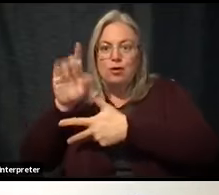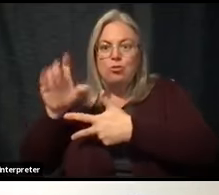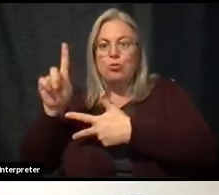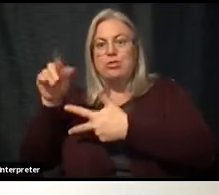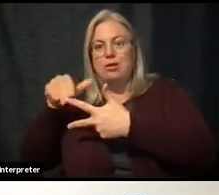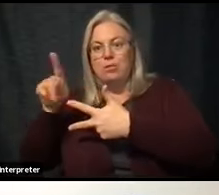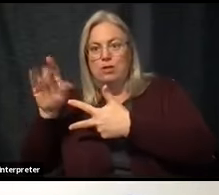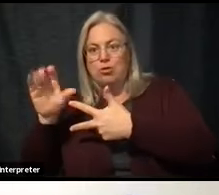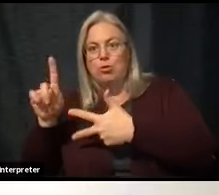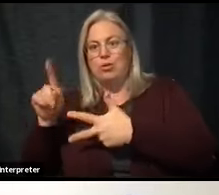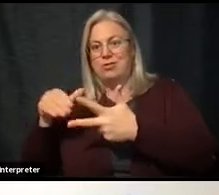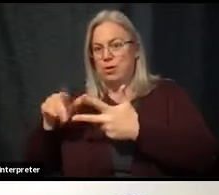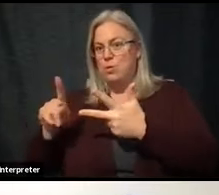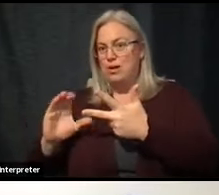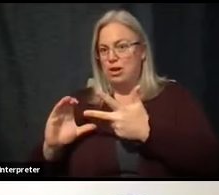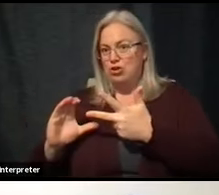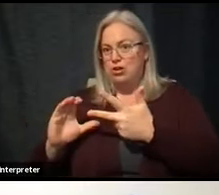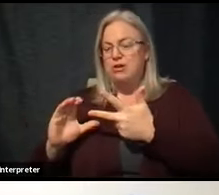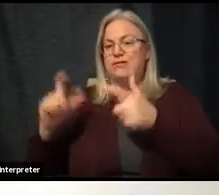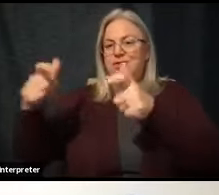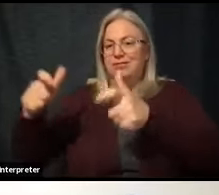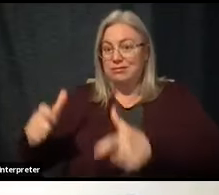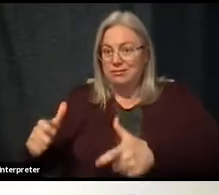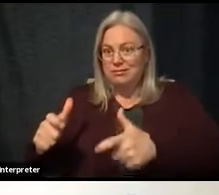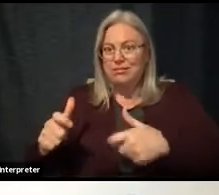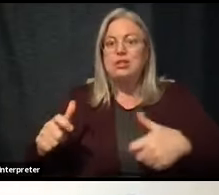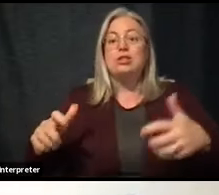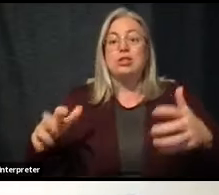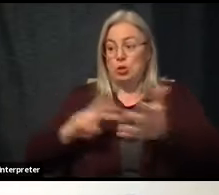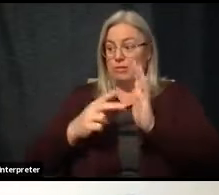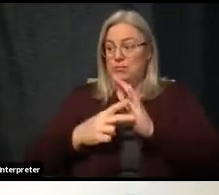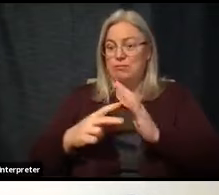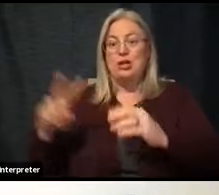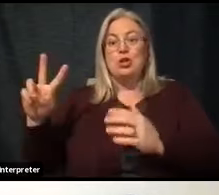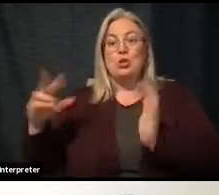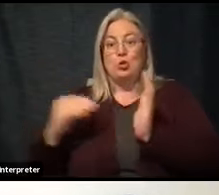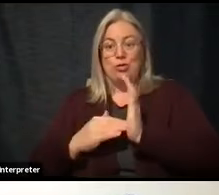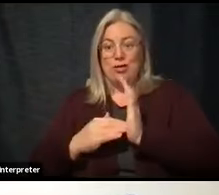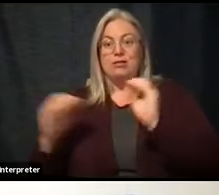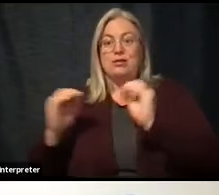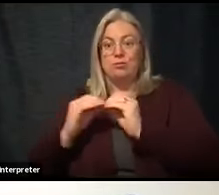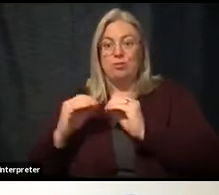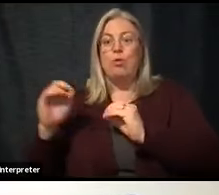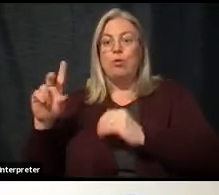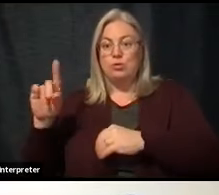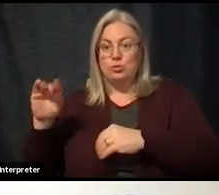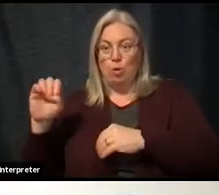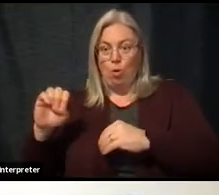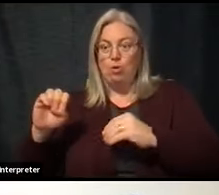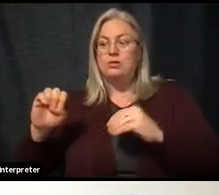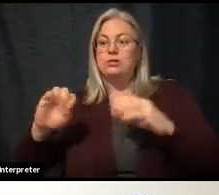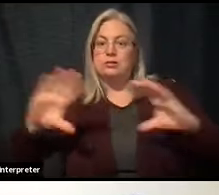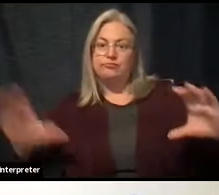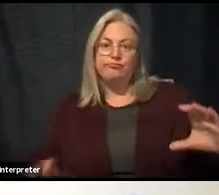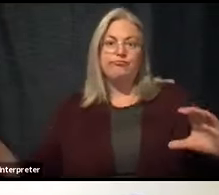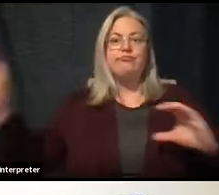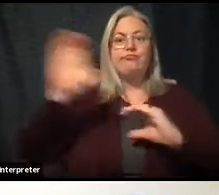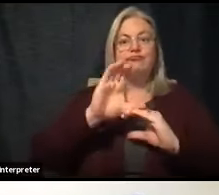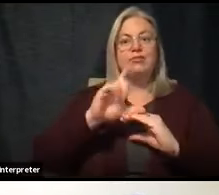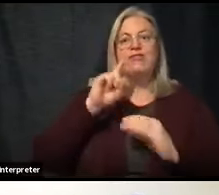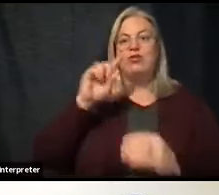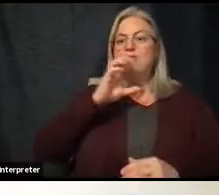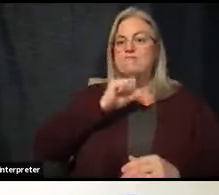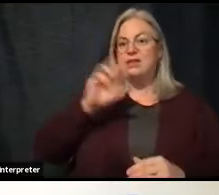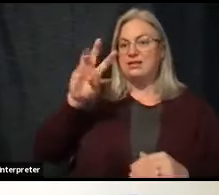add 2,200 more doses for 65 plus. And one tray, 1